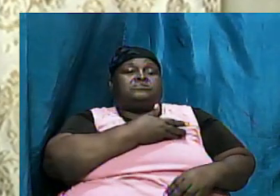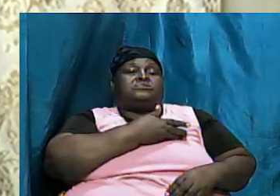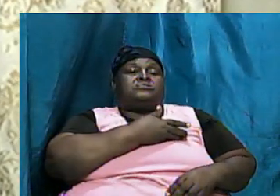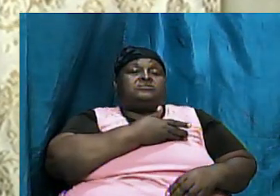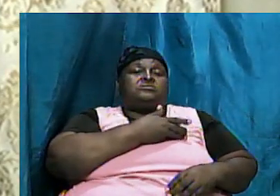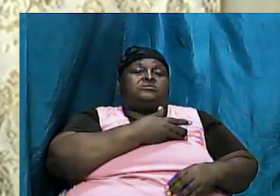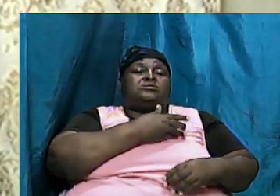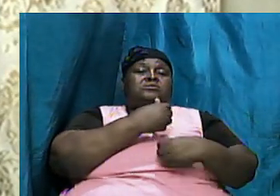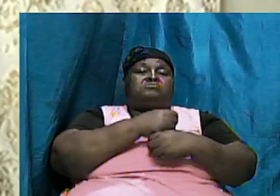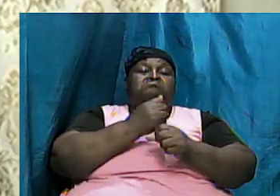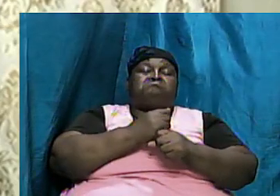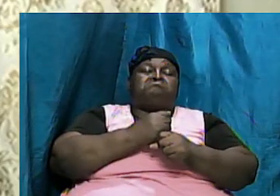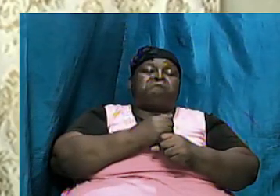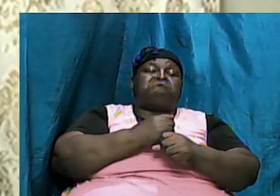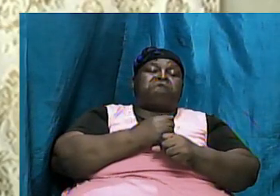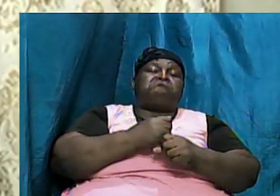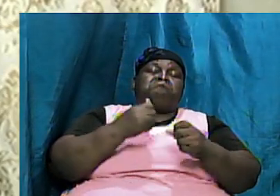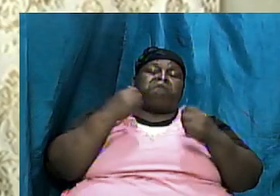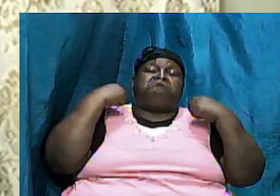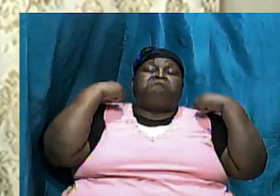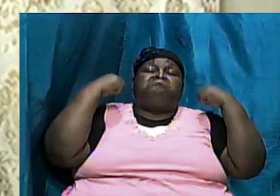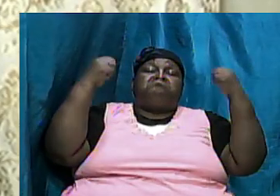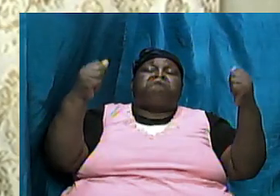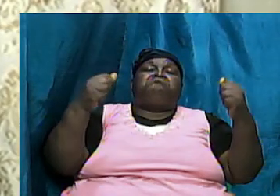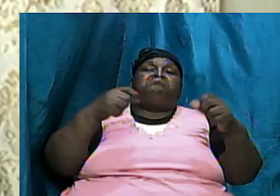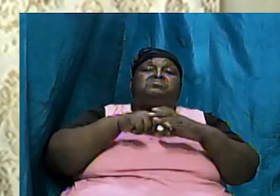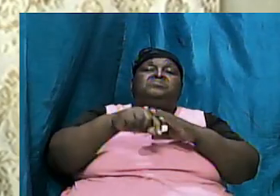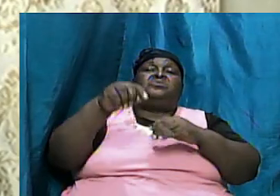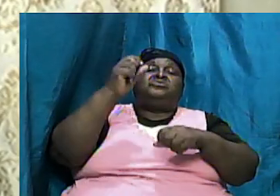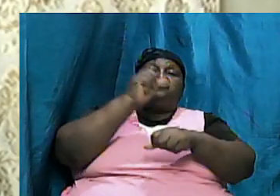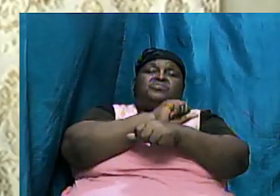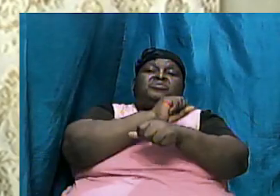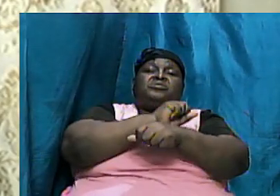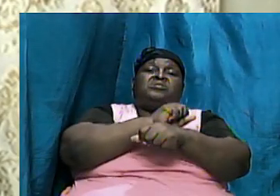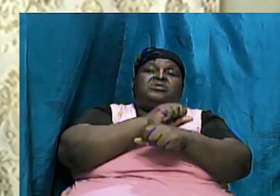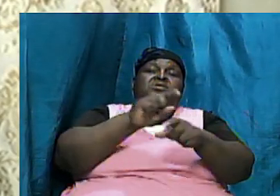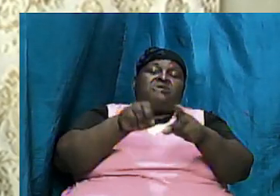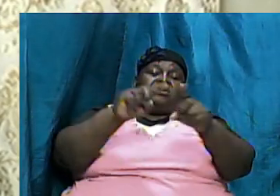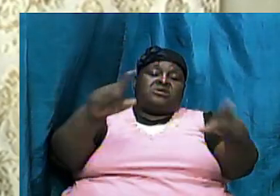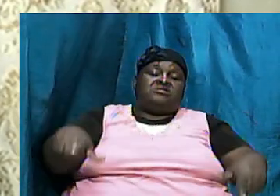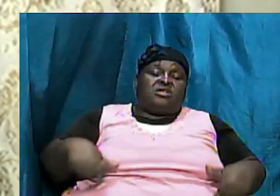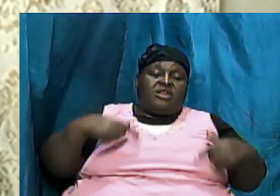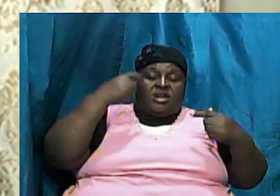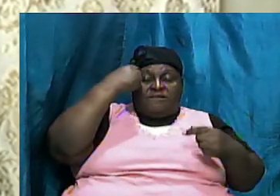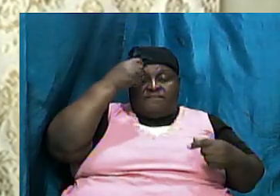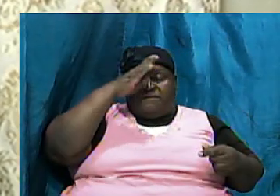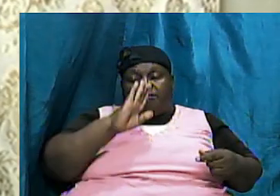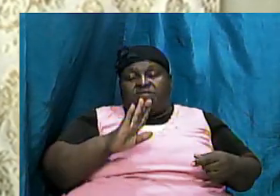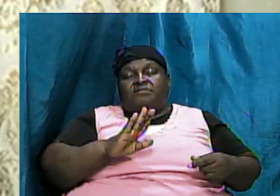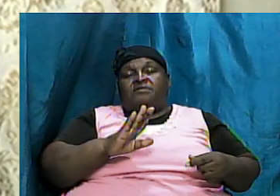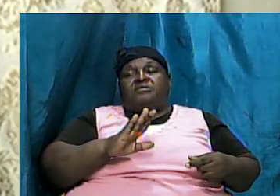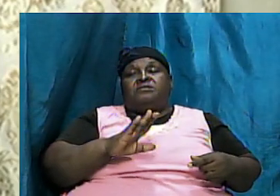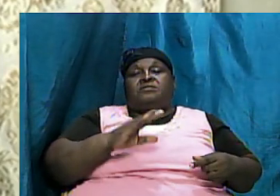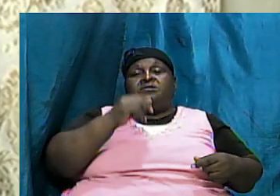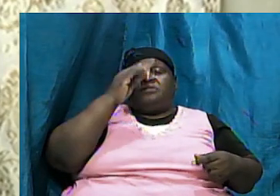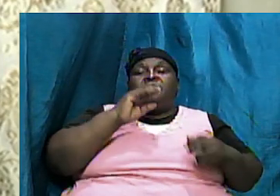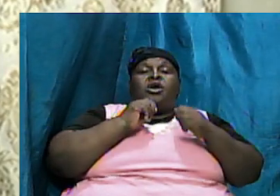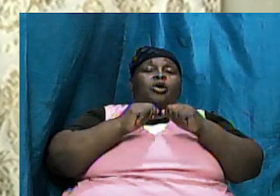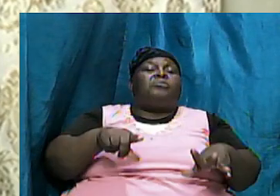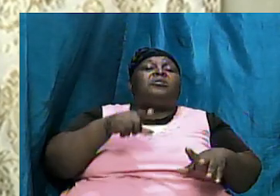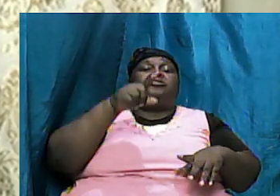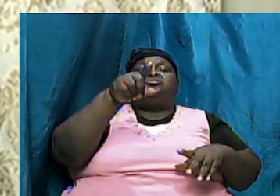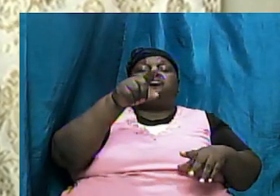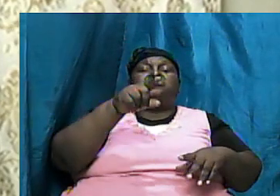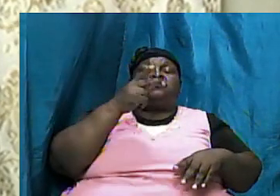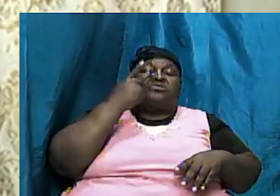his cause as we go through life even today God bless you see you next week